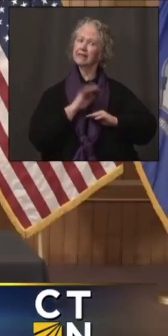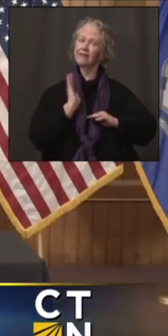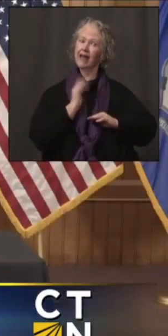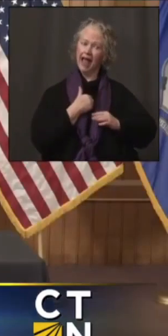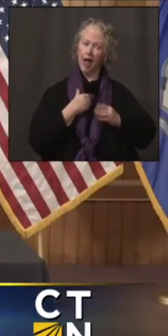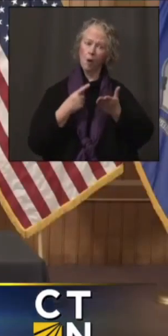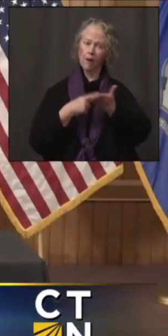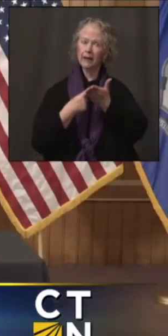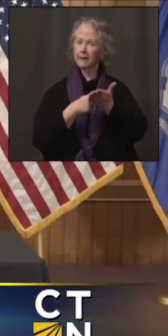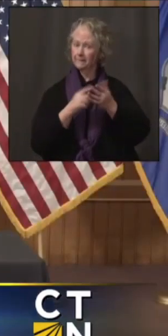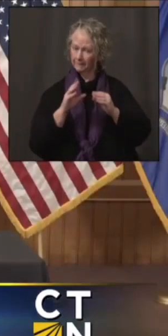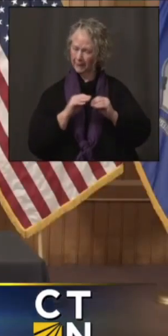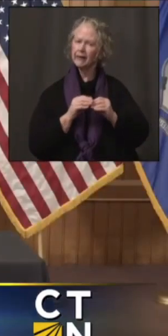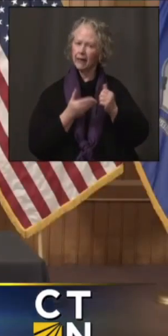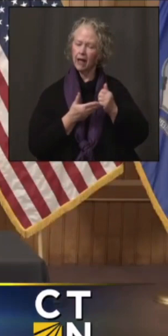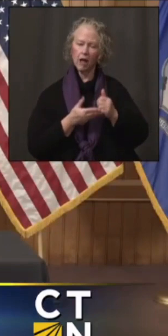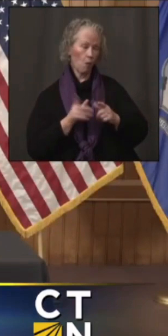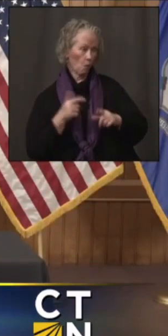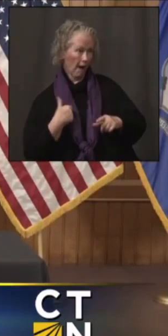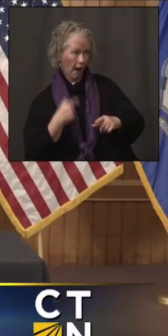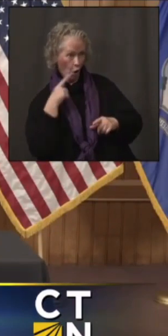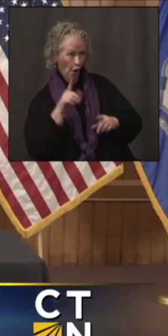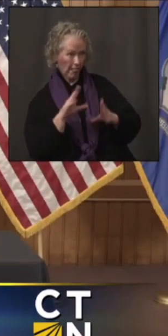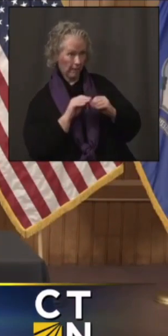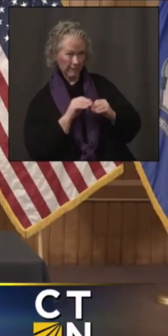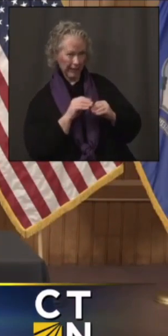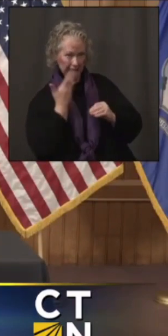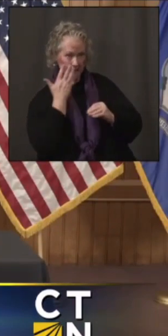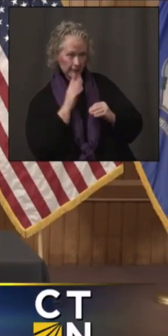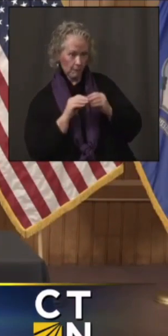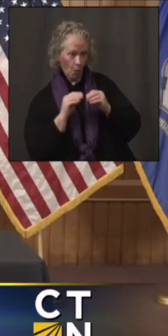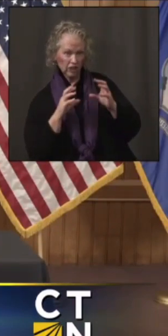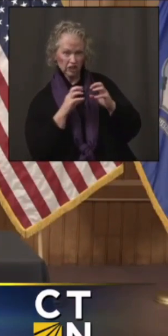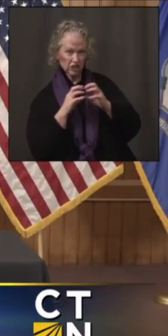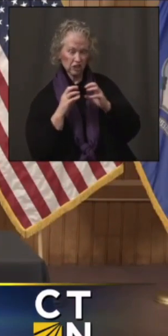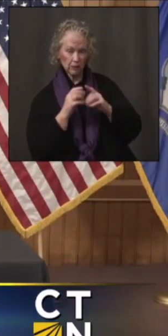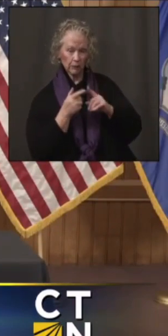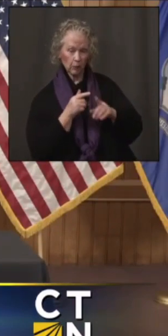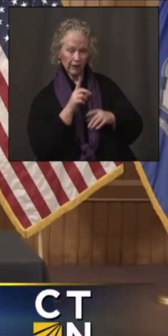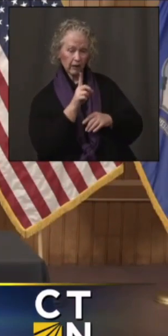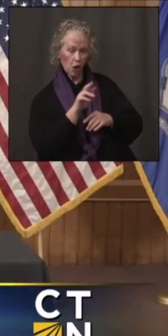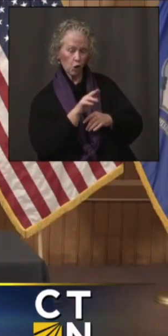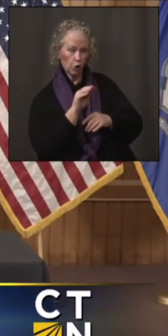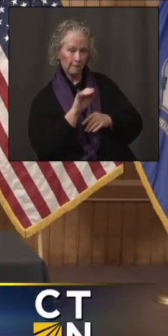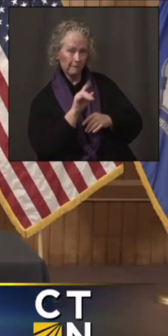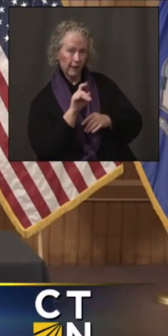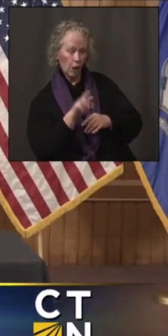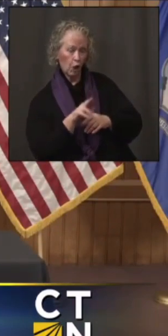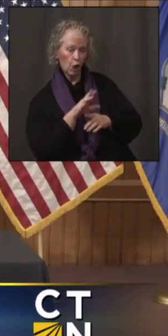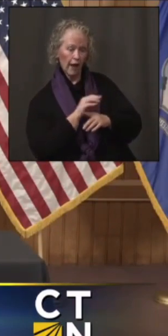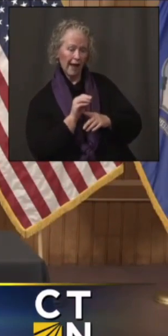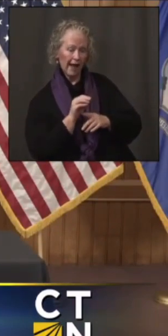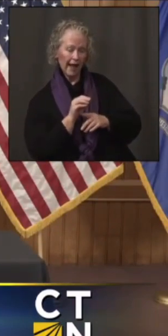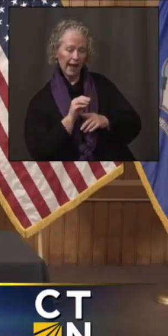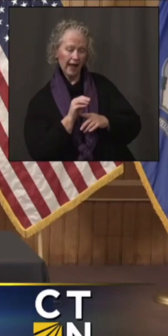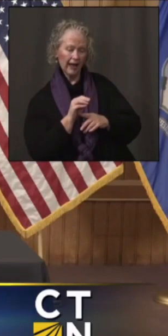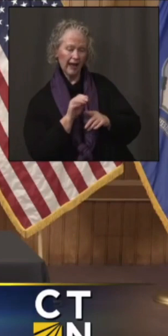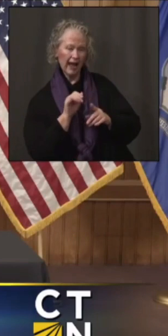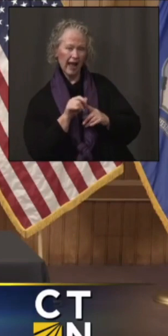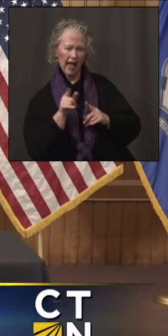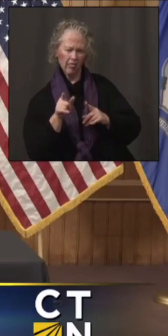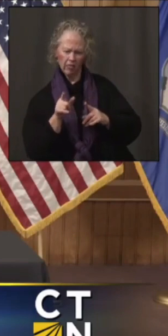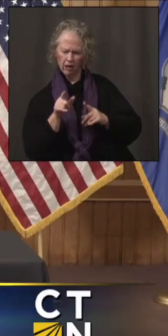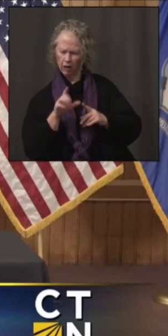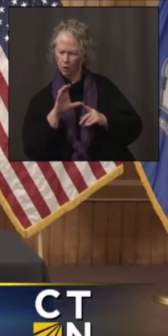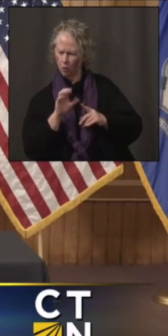Well, what I heard at the end of the meeting was a pretty tense exchange between, uh, I think it was Dr. Miller and, uh, and, uh, the, the subcommittee